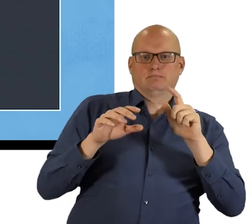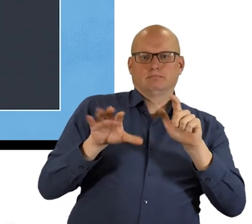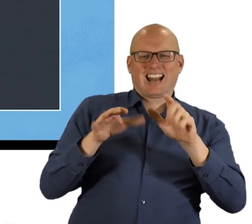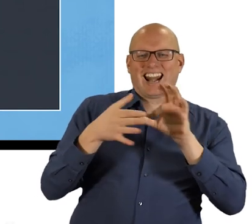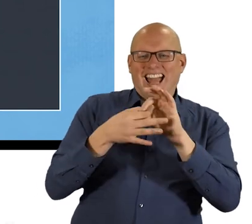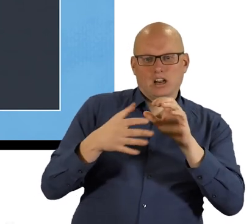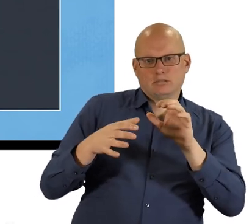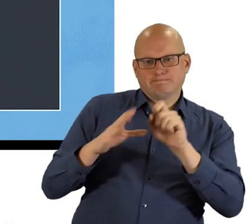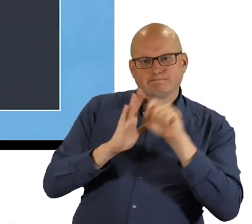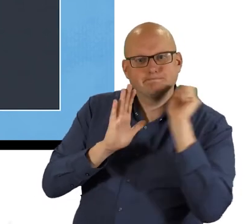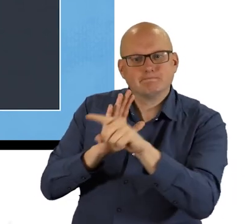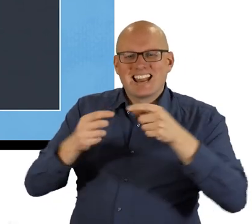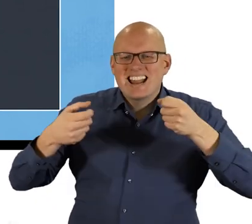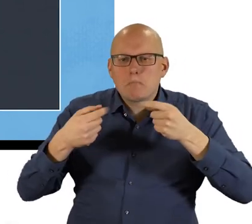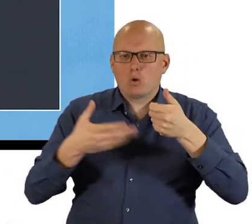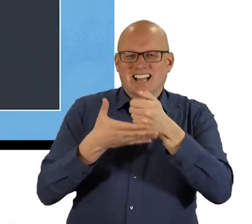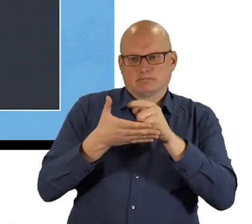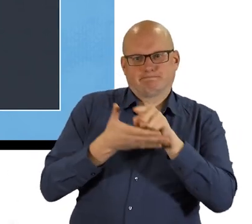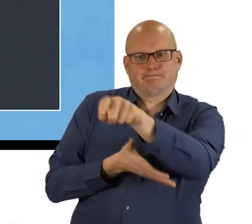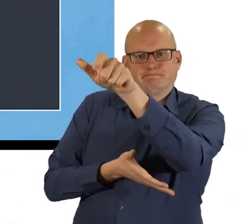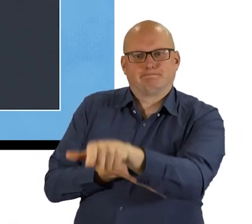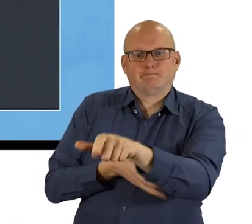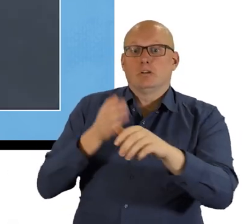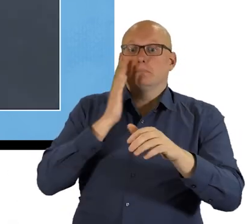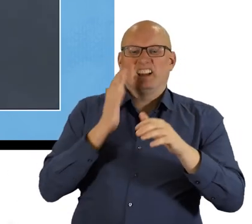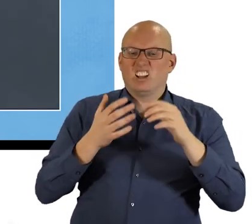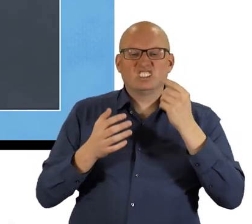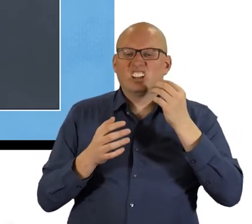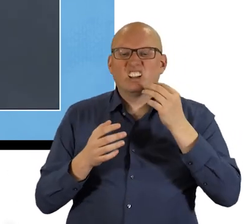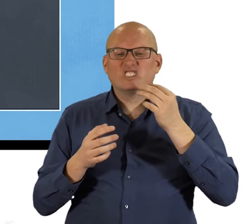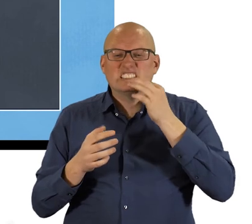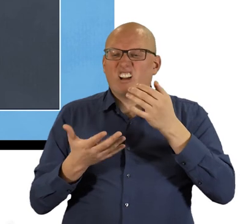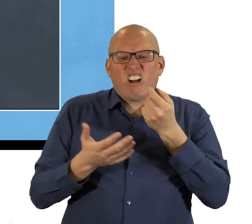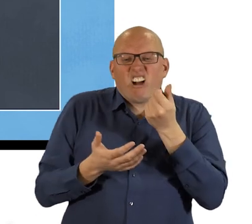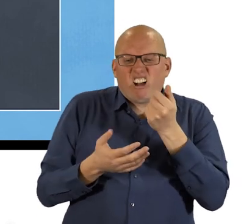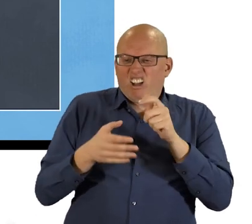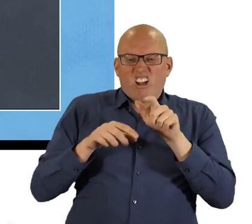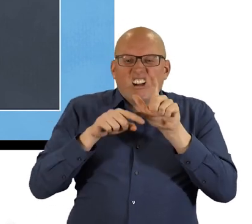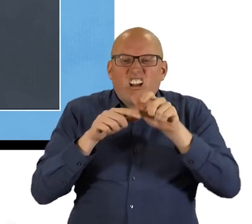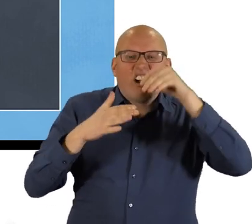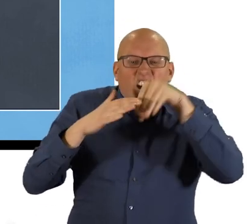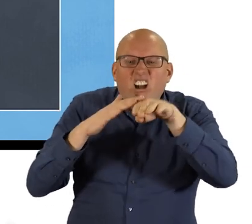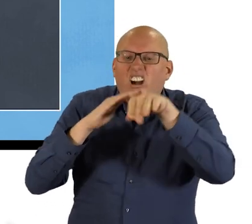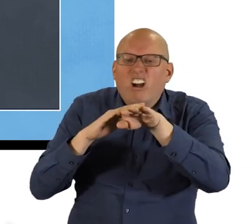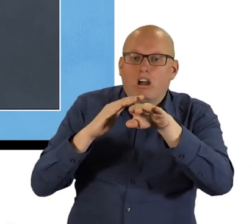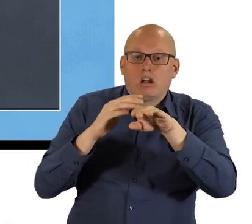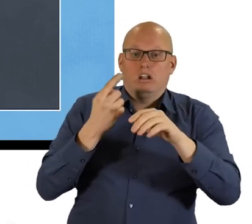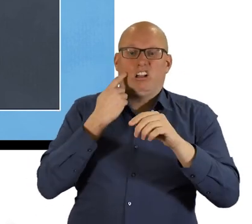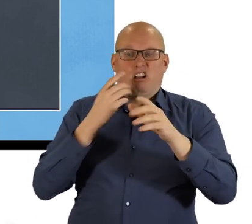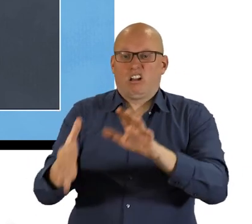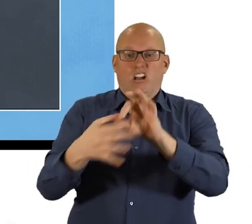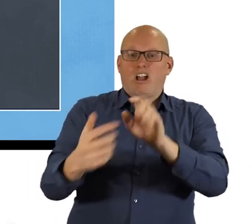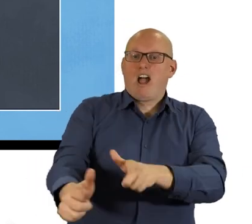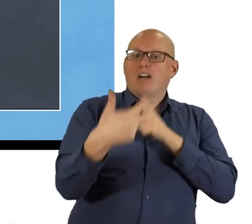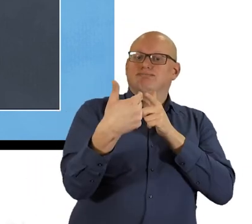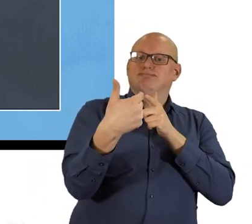This sends a link via email or text to the caller. With just a few clicks, they are brought directly into a